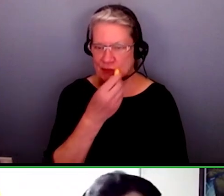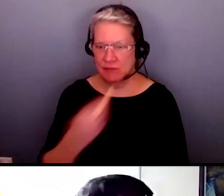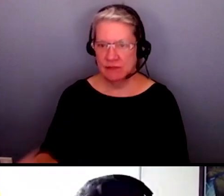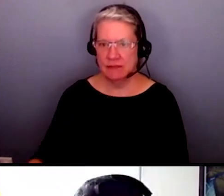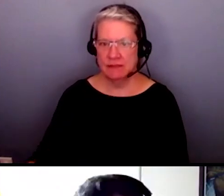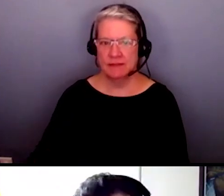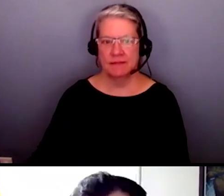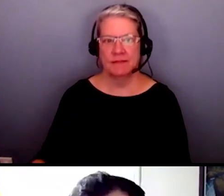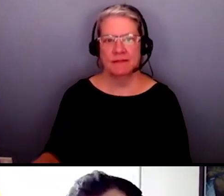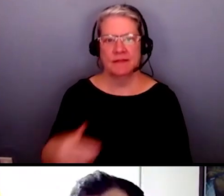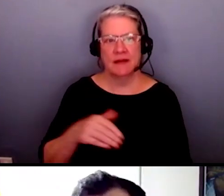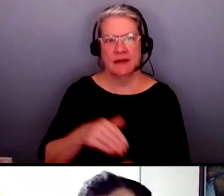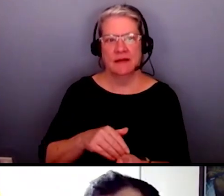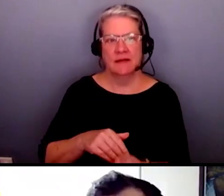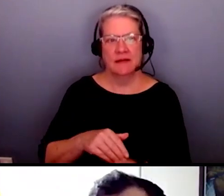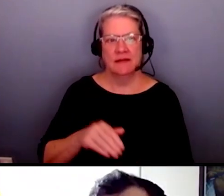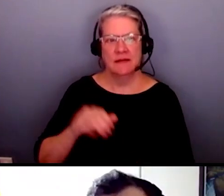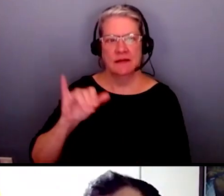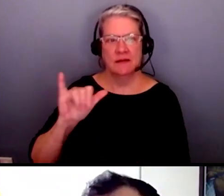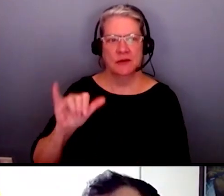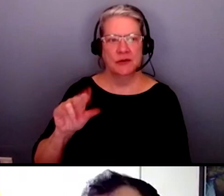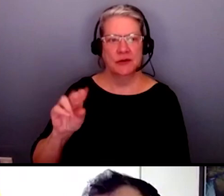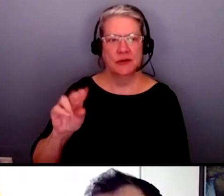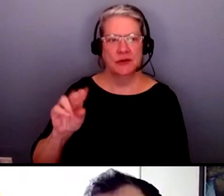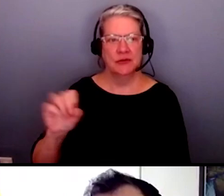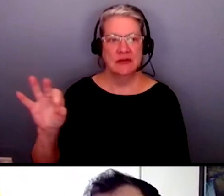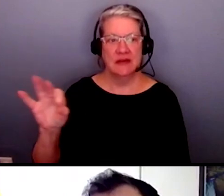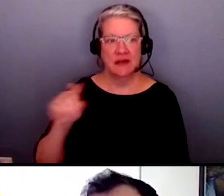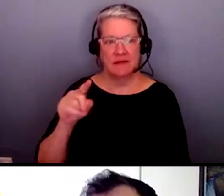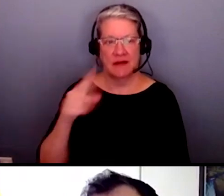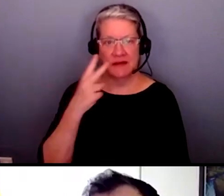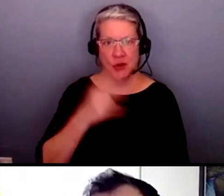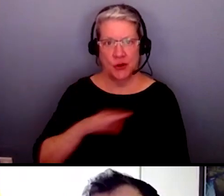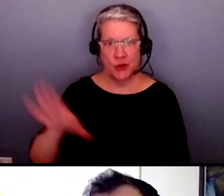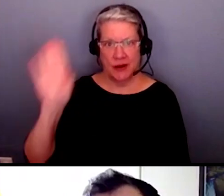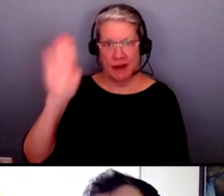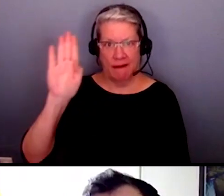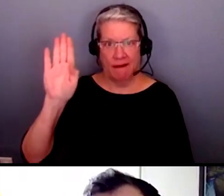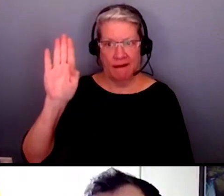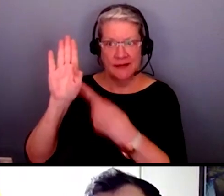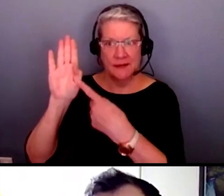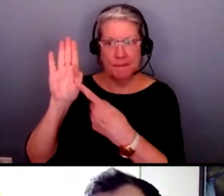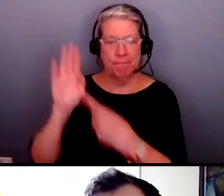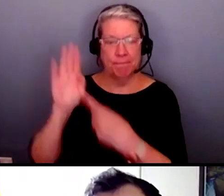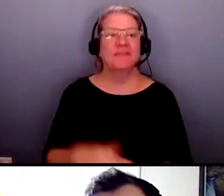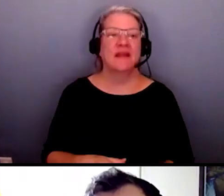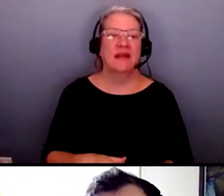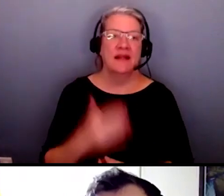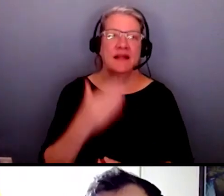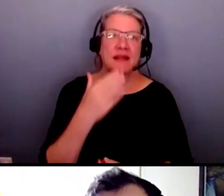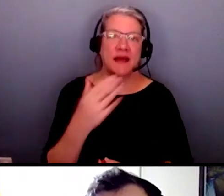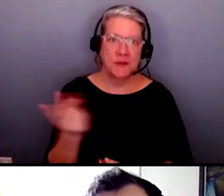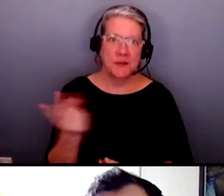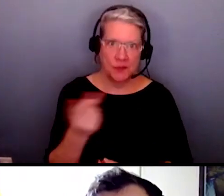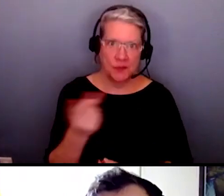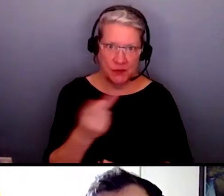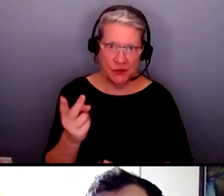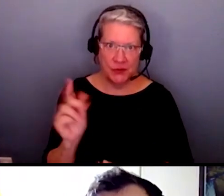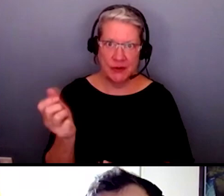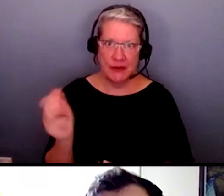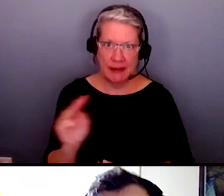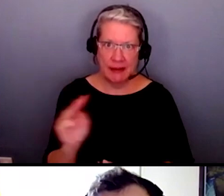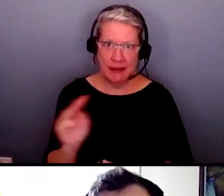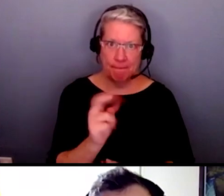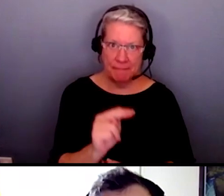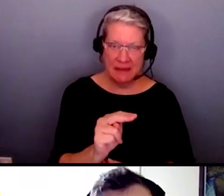i'm dr youssef sorry no worries thank you i just want i want to thank ben and kim for sharing this wealth